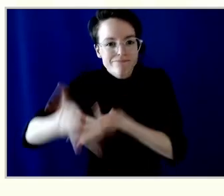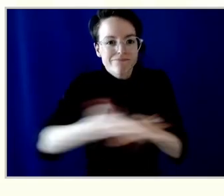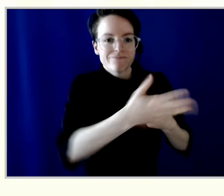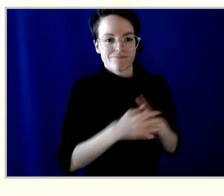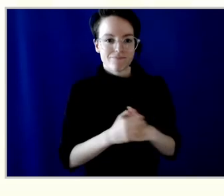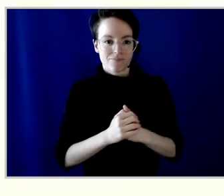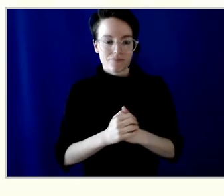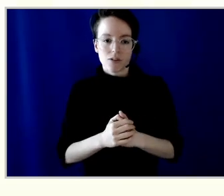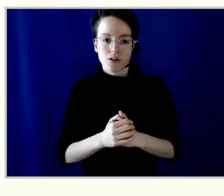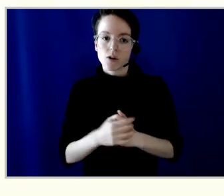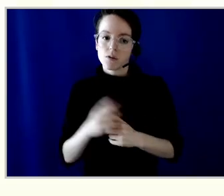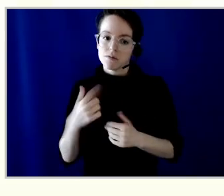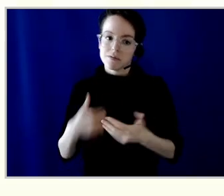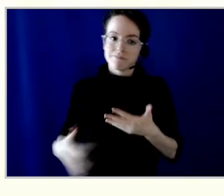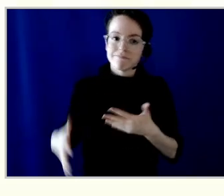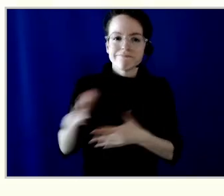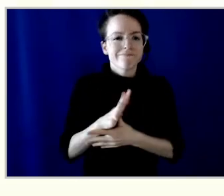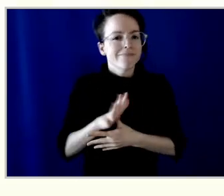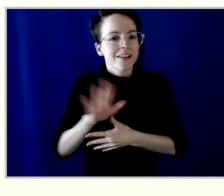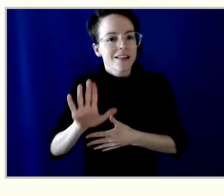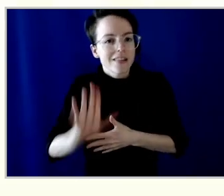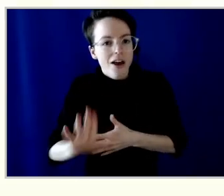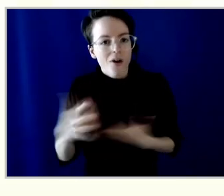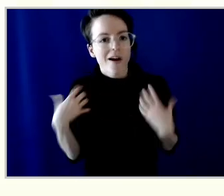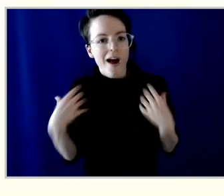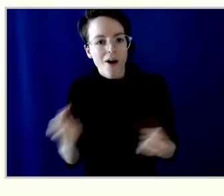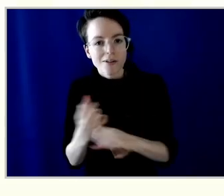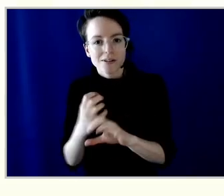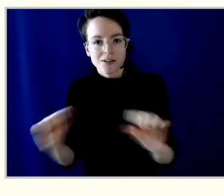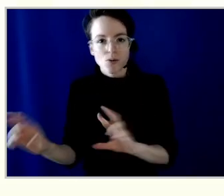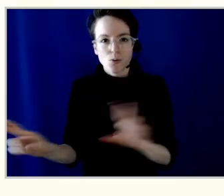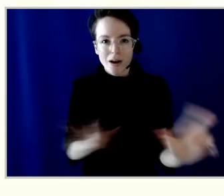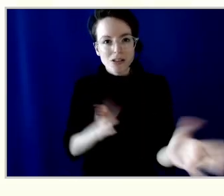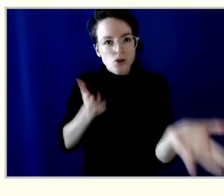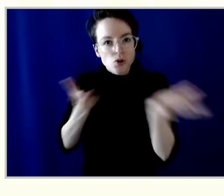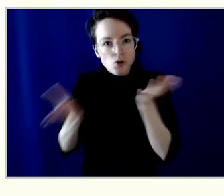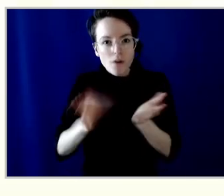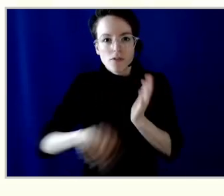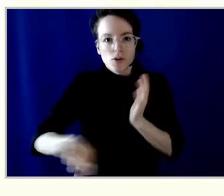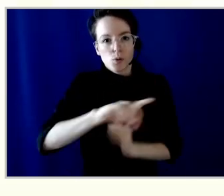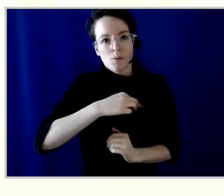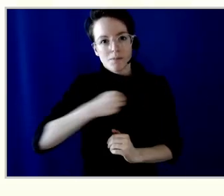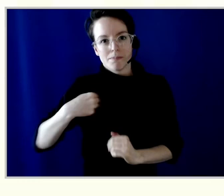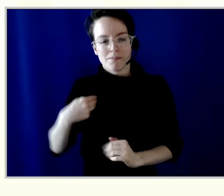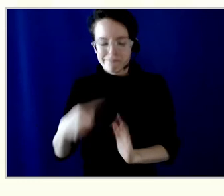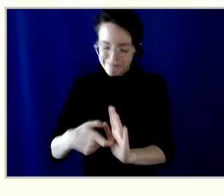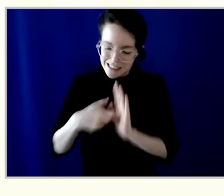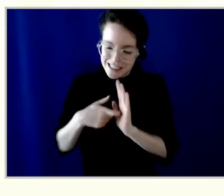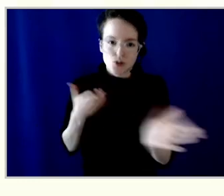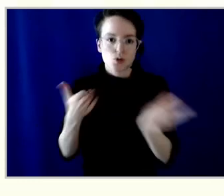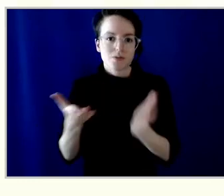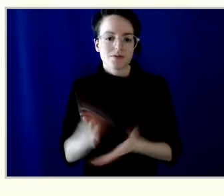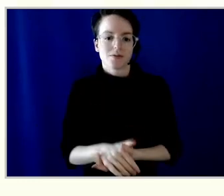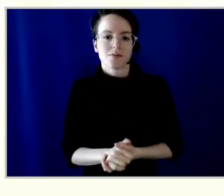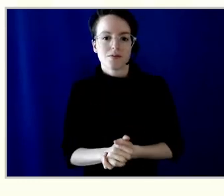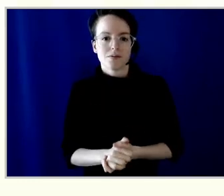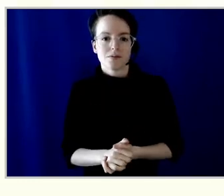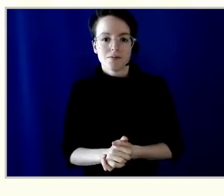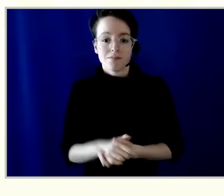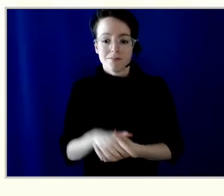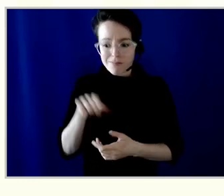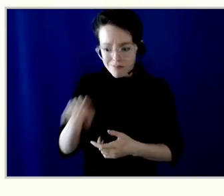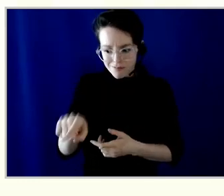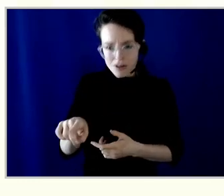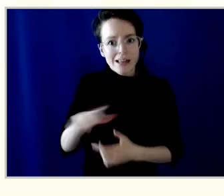environment in which to deliver an essential service to members. And we're committed to helping our employees deal with the same challenges